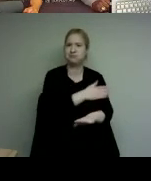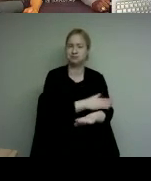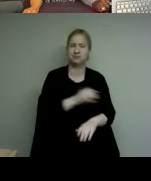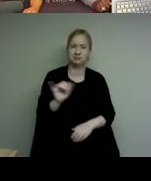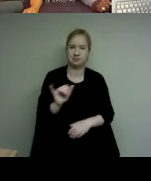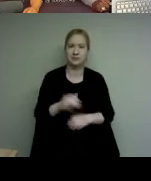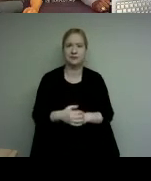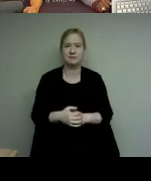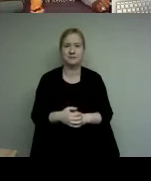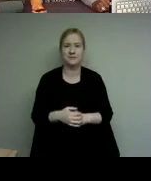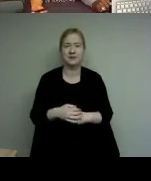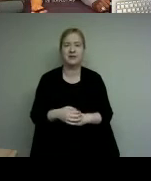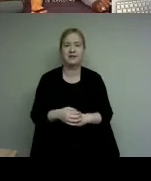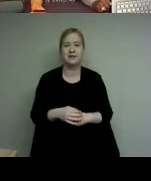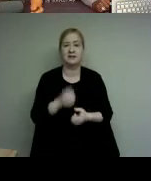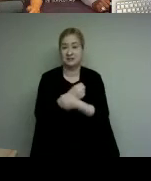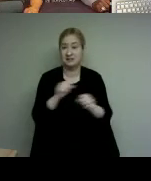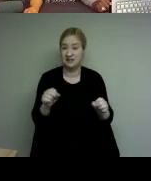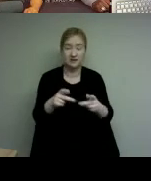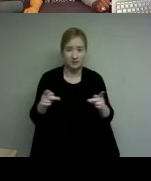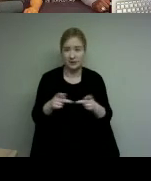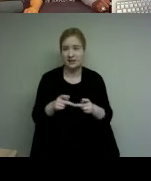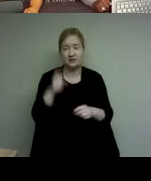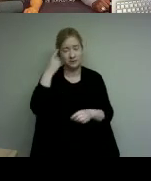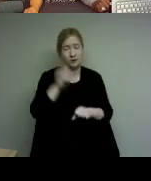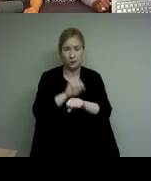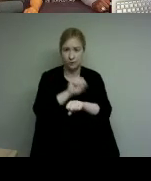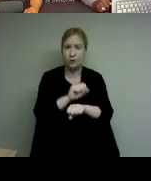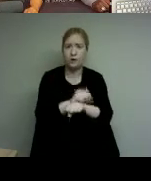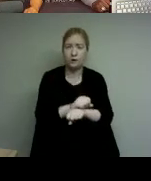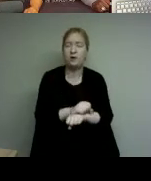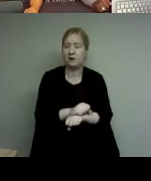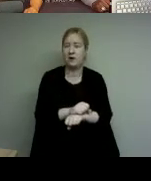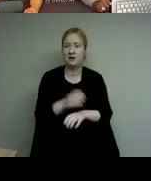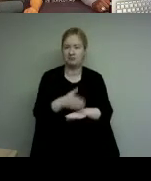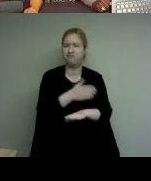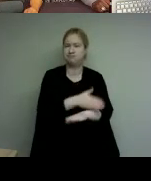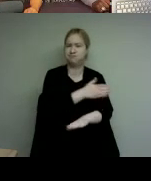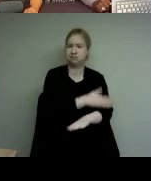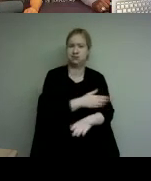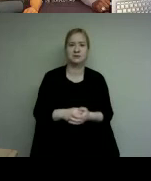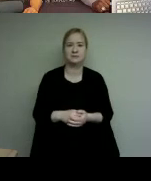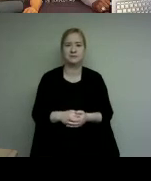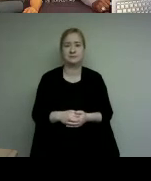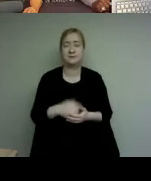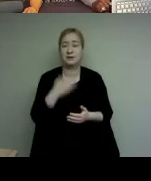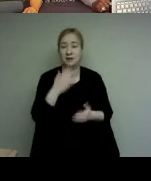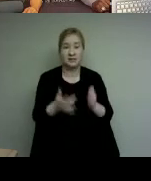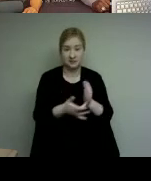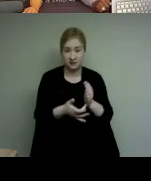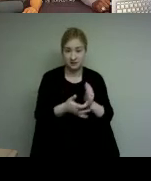more efficient work sites it is nice to know that this type of technology is being shared and embedded into the northern